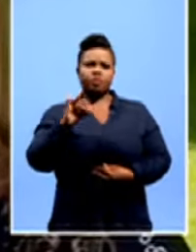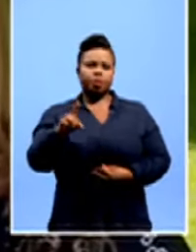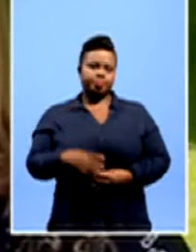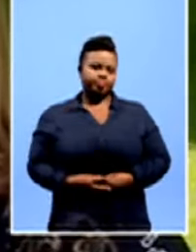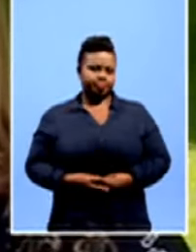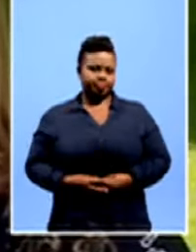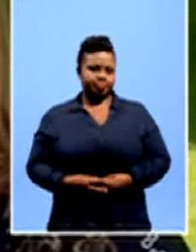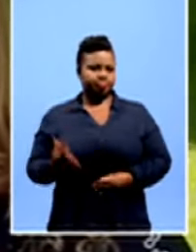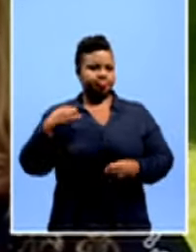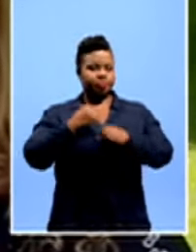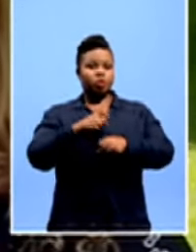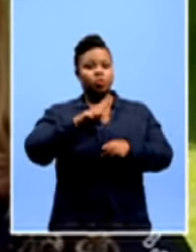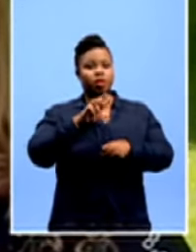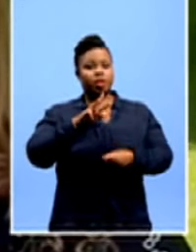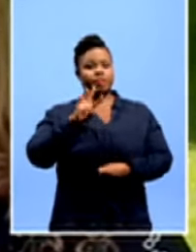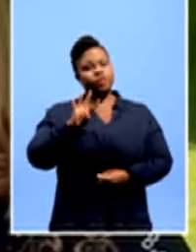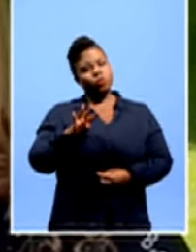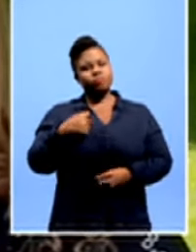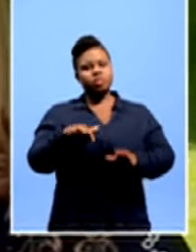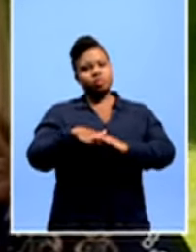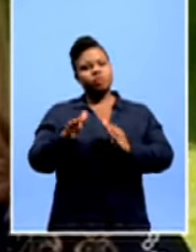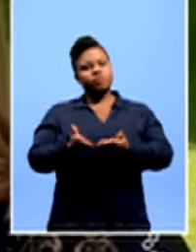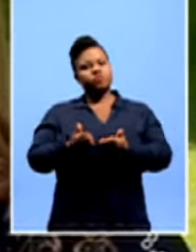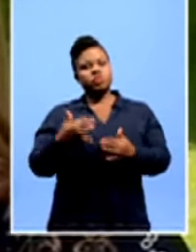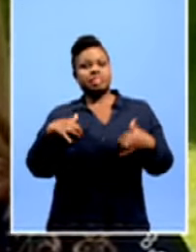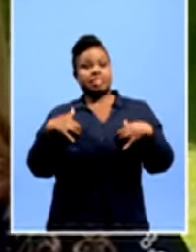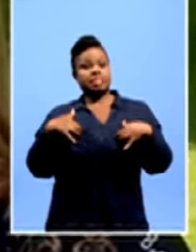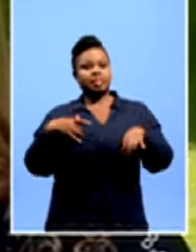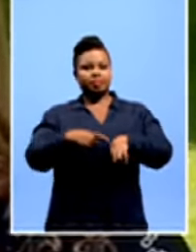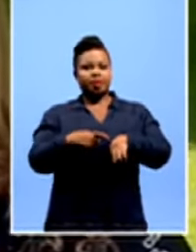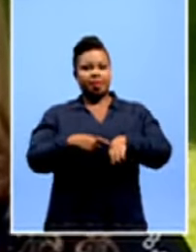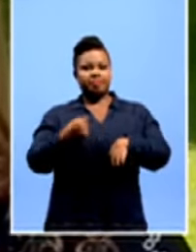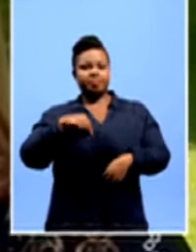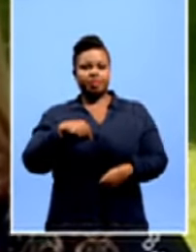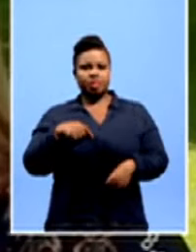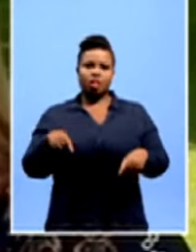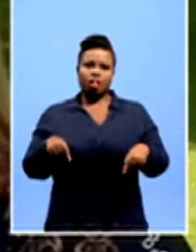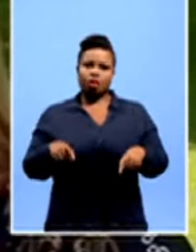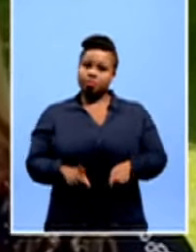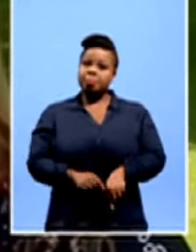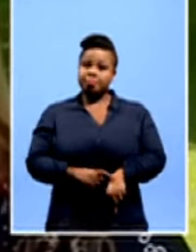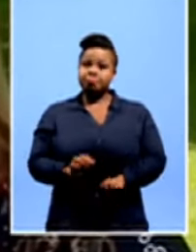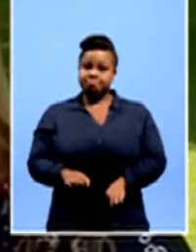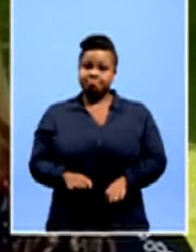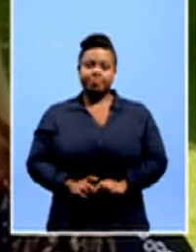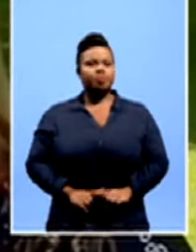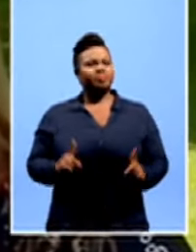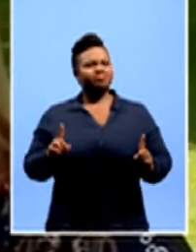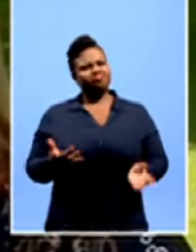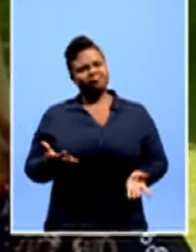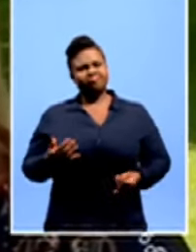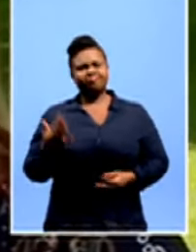In 1994, I was freshly out of school, so it was a very exciting time for me, scary as well. But